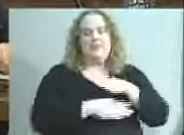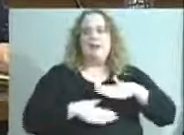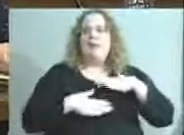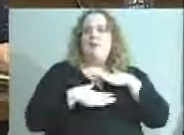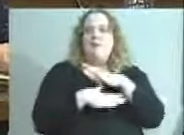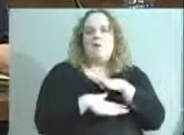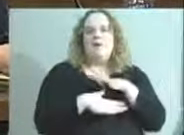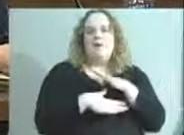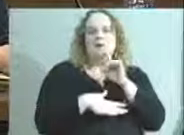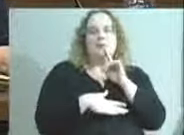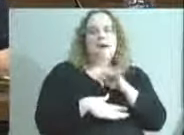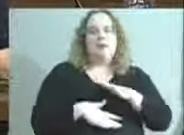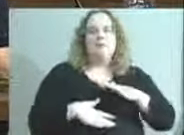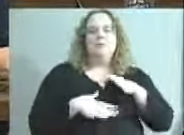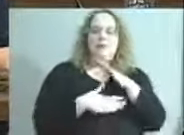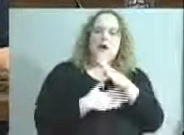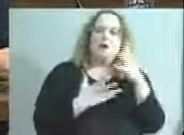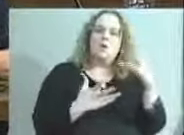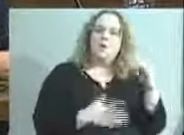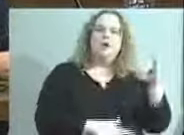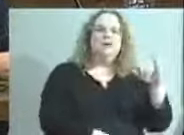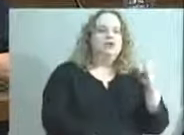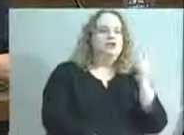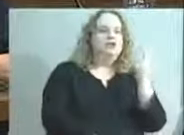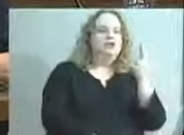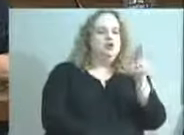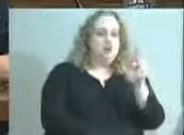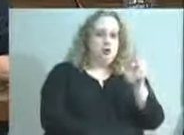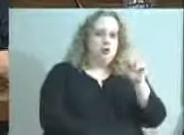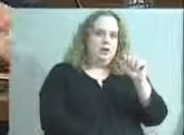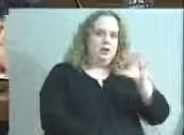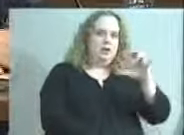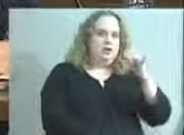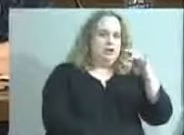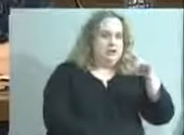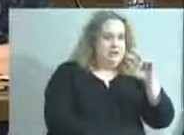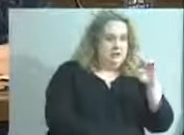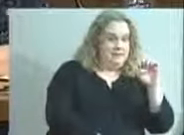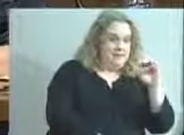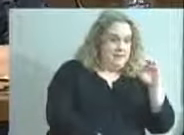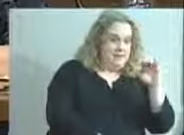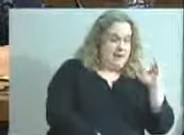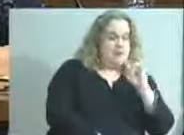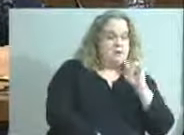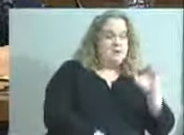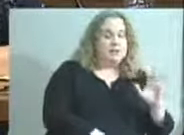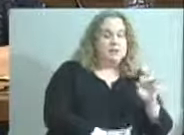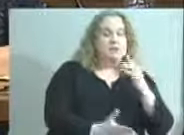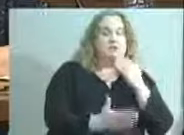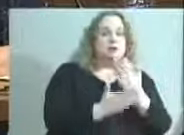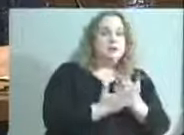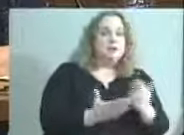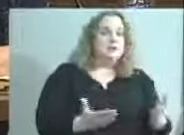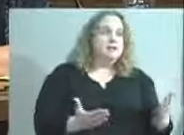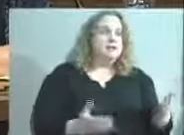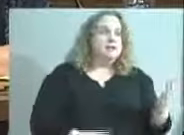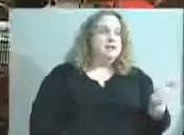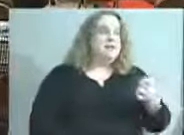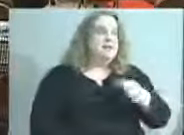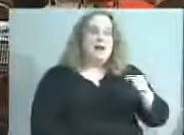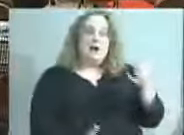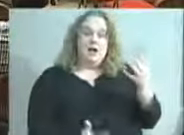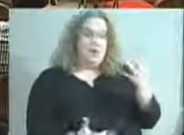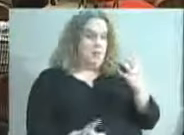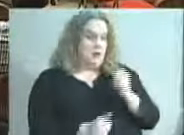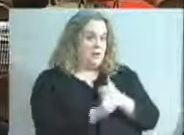that and appreciate so much what Junior Achievement does for us. Thank you. I don't know if anybody's going to want to try to